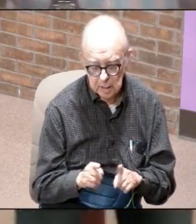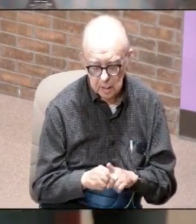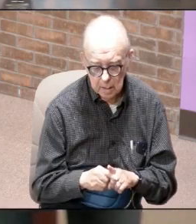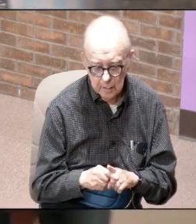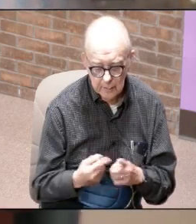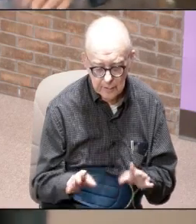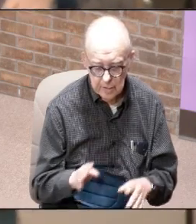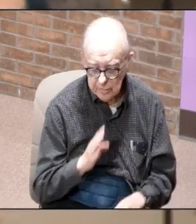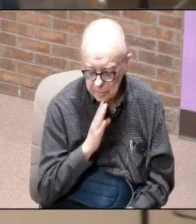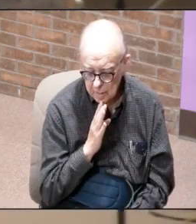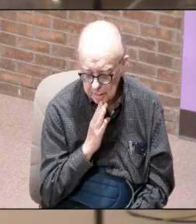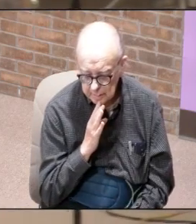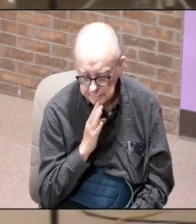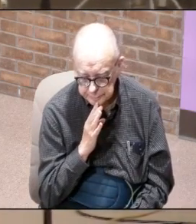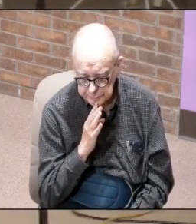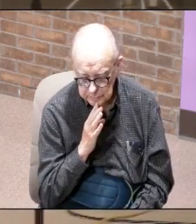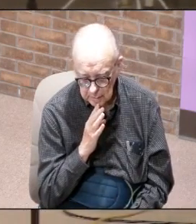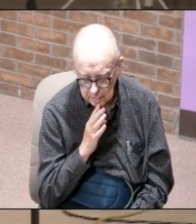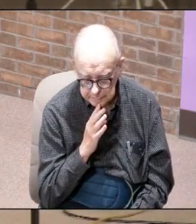have been talking about